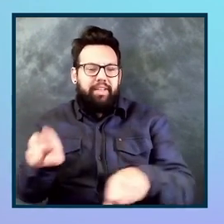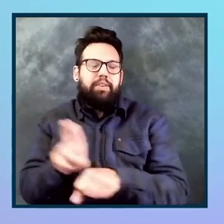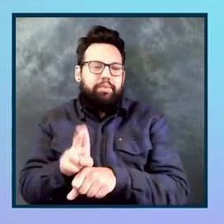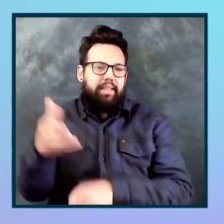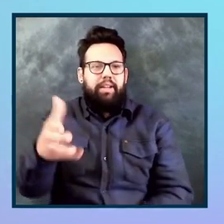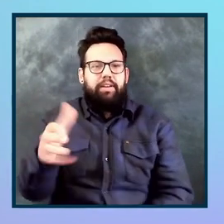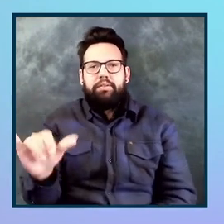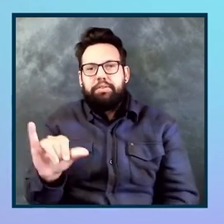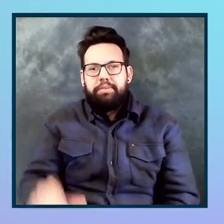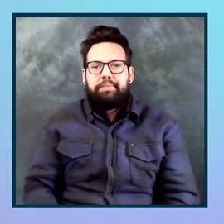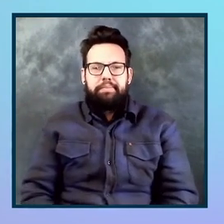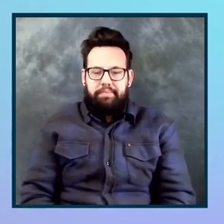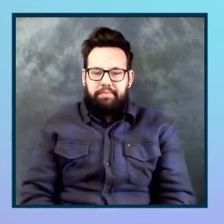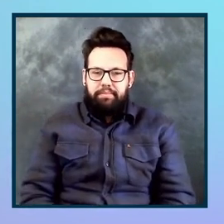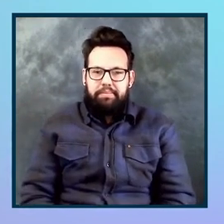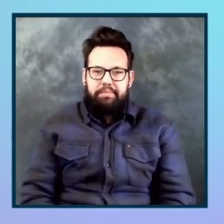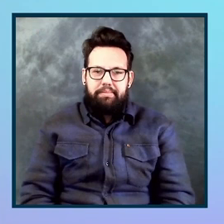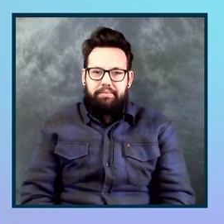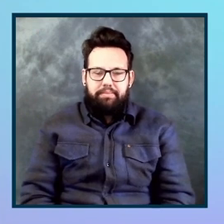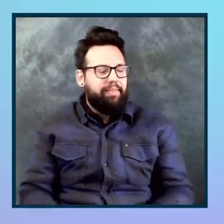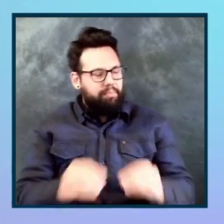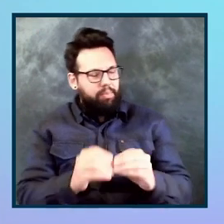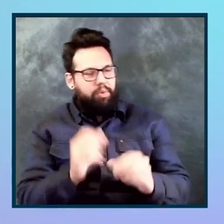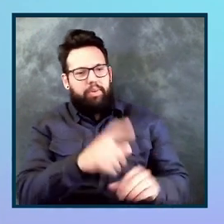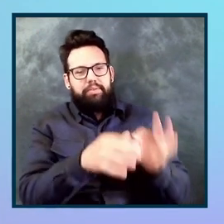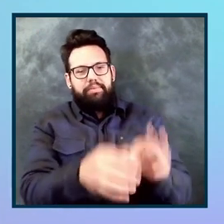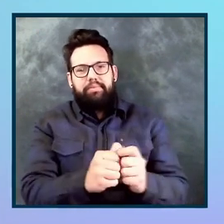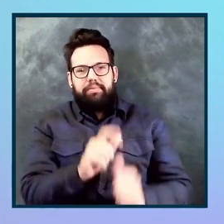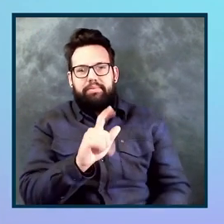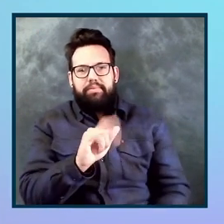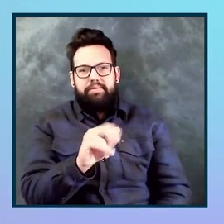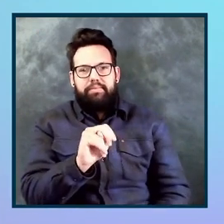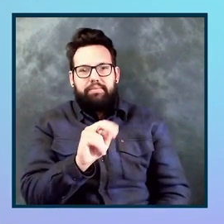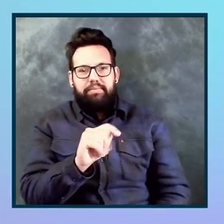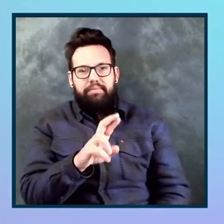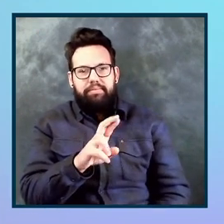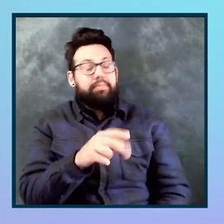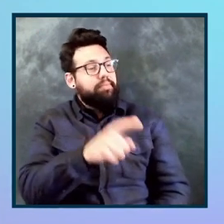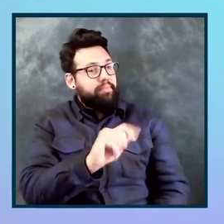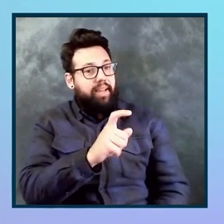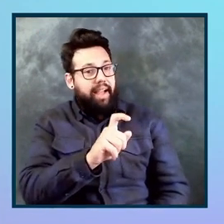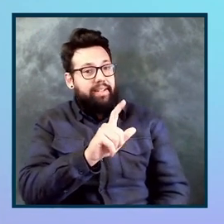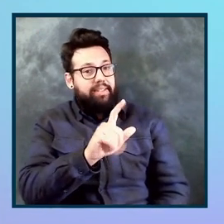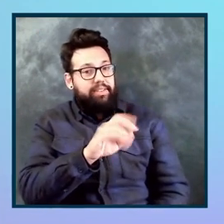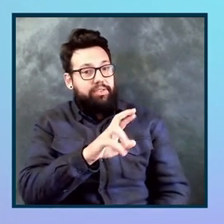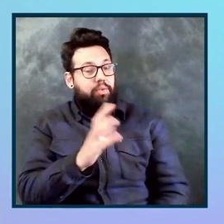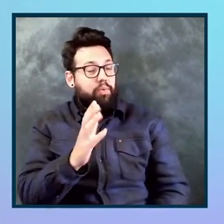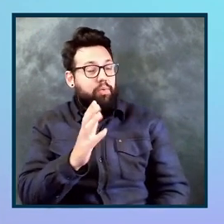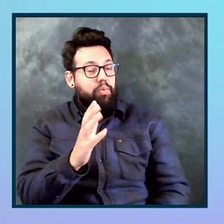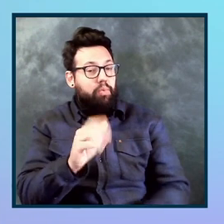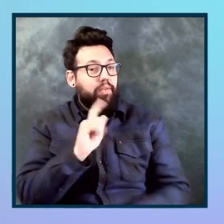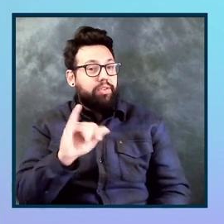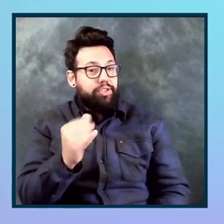Thank you both. That's more on a linter here. Uh, does the Axe linter work on JSP pages as well?